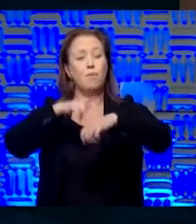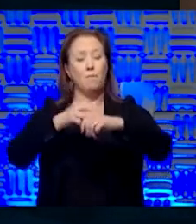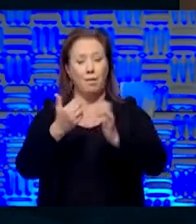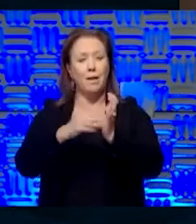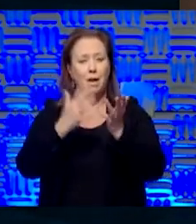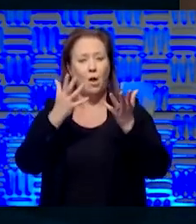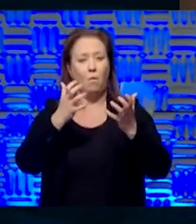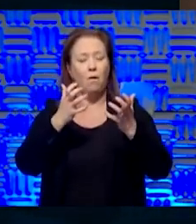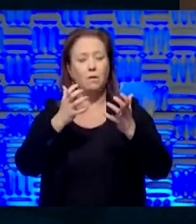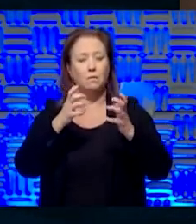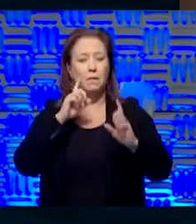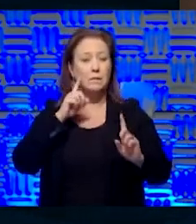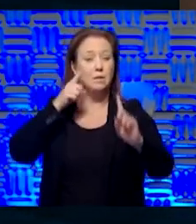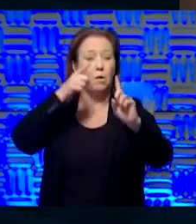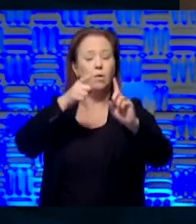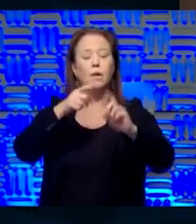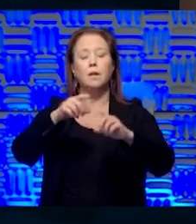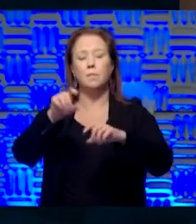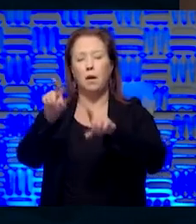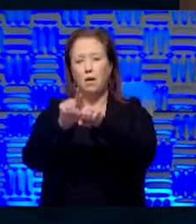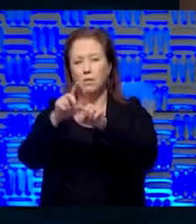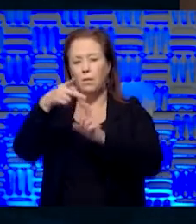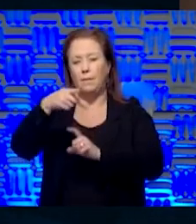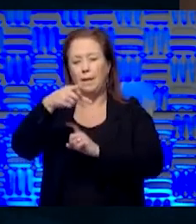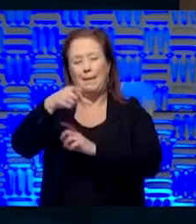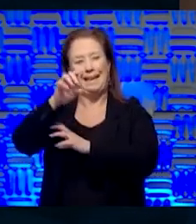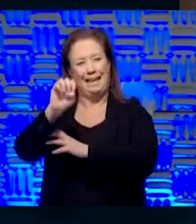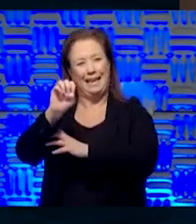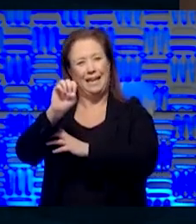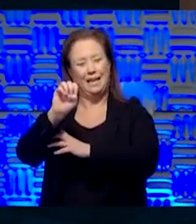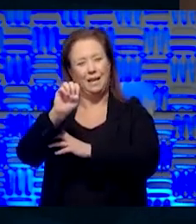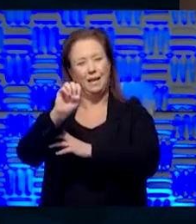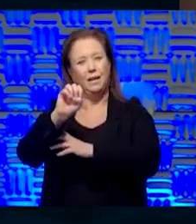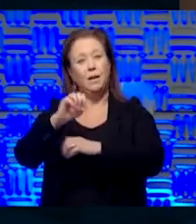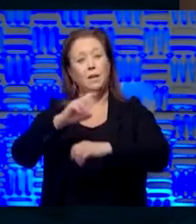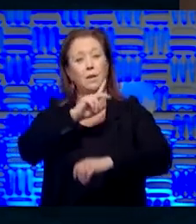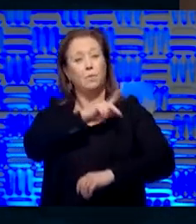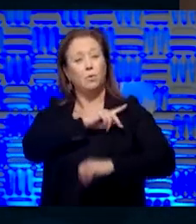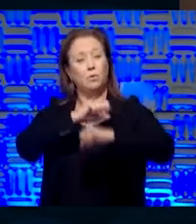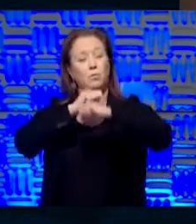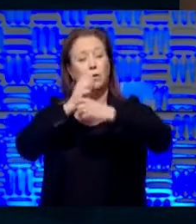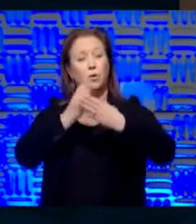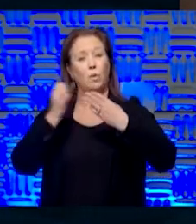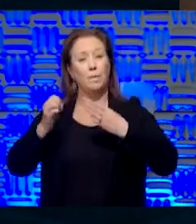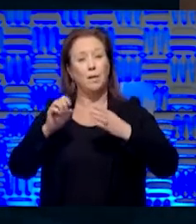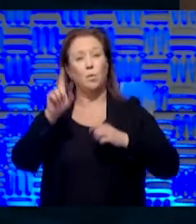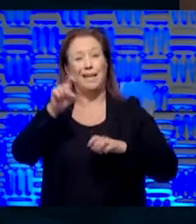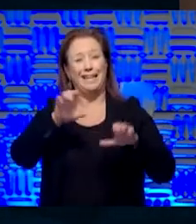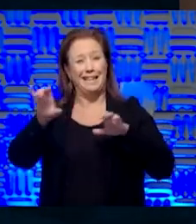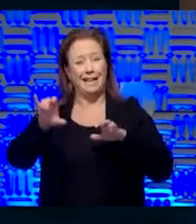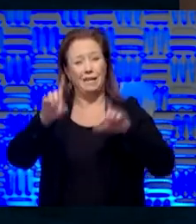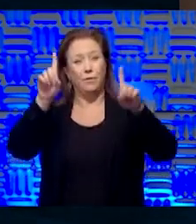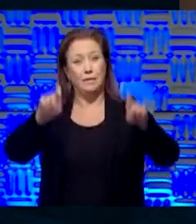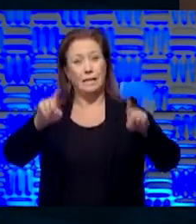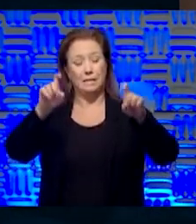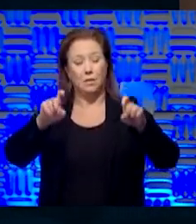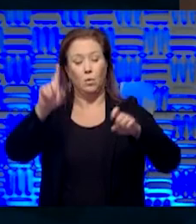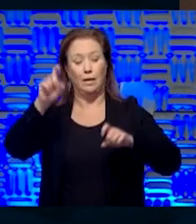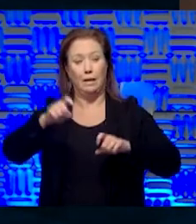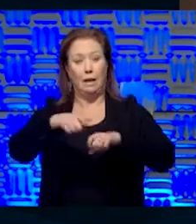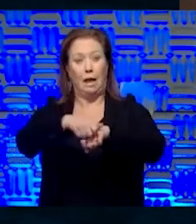addition to that, there's an issue of PPE, the personal protection equipment. In order to do the tests, we need people who can have